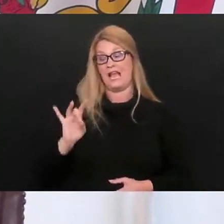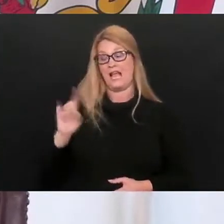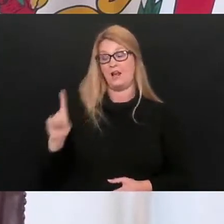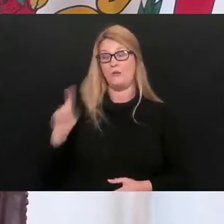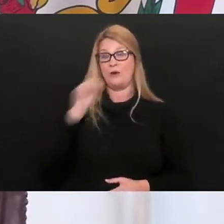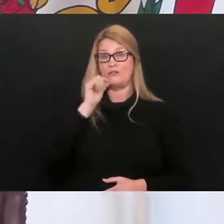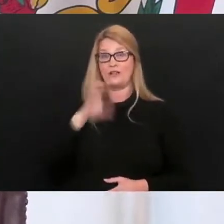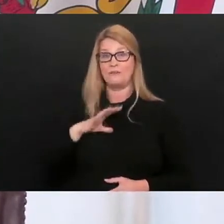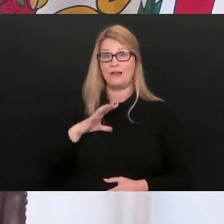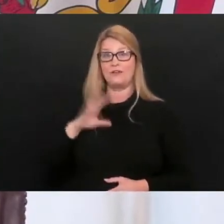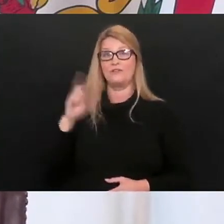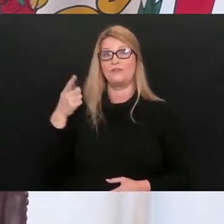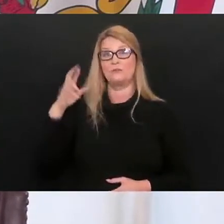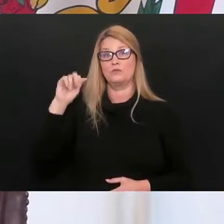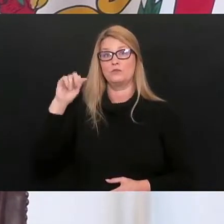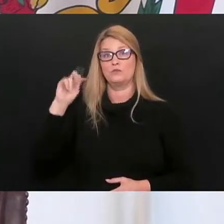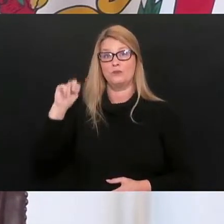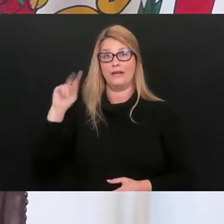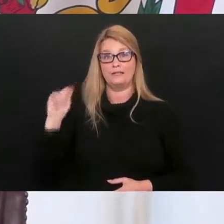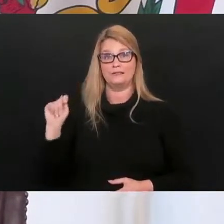-year-old female from Grant County.